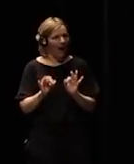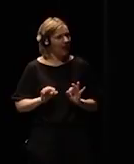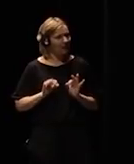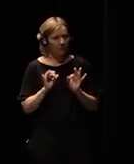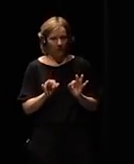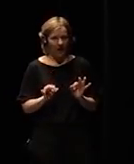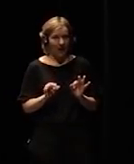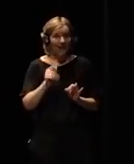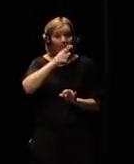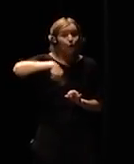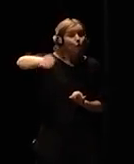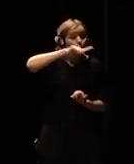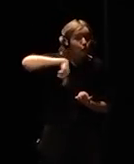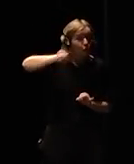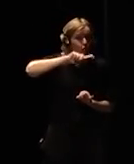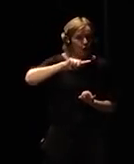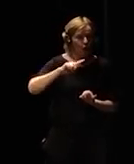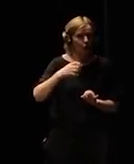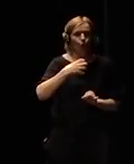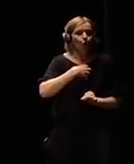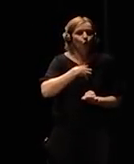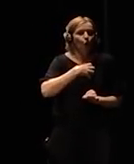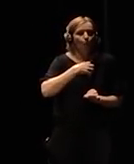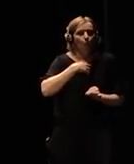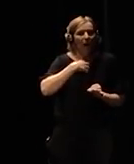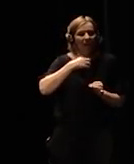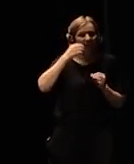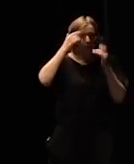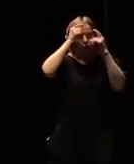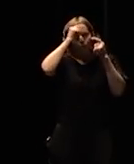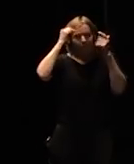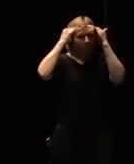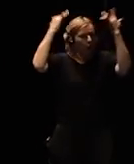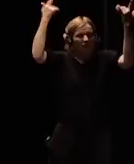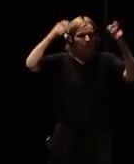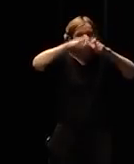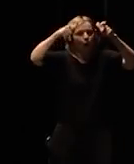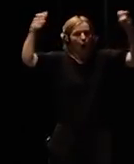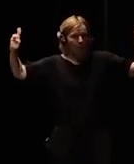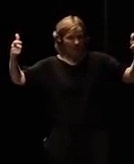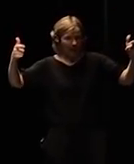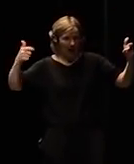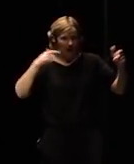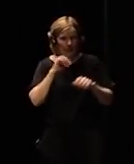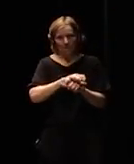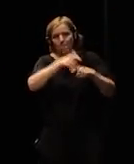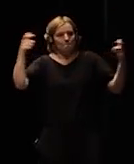there's bigger computers. You cannot implant the chip in your head for the next ten years maybe later you can.